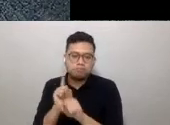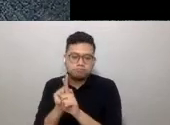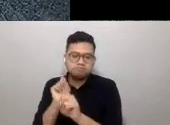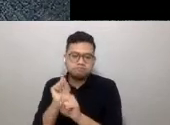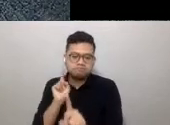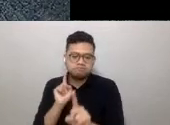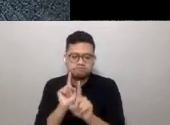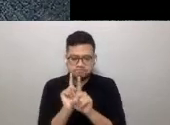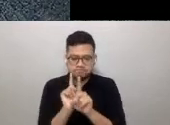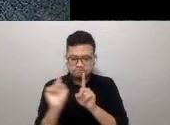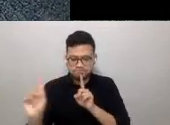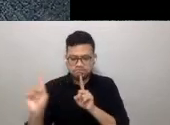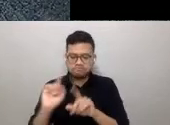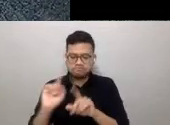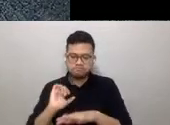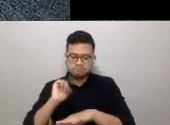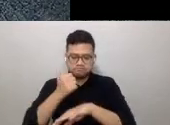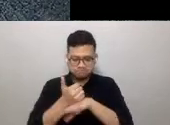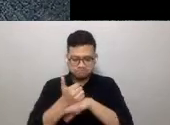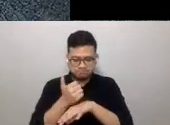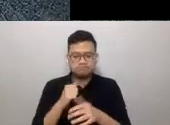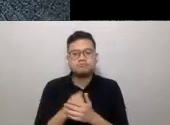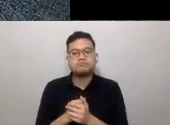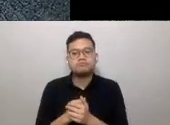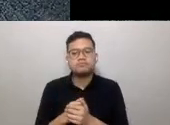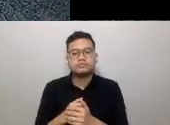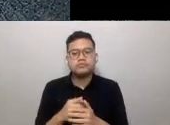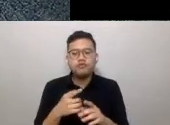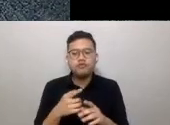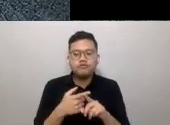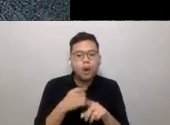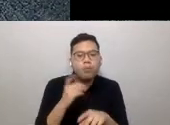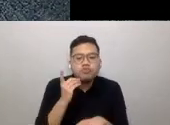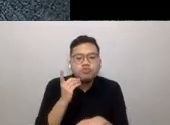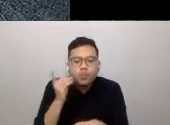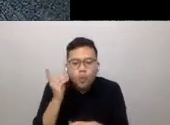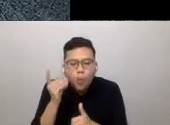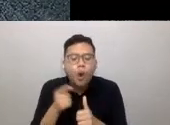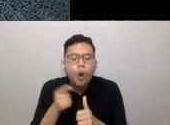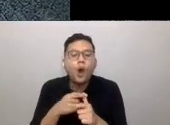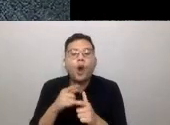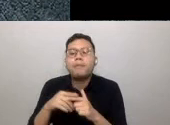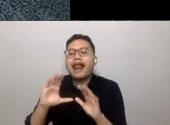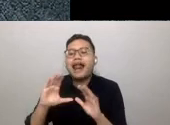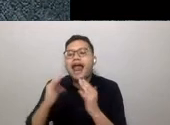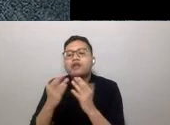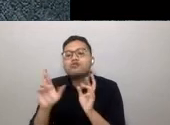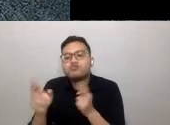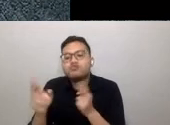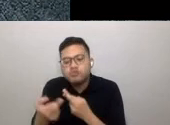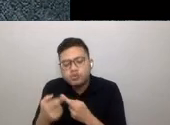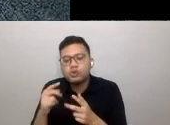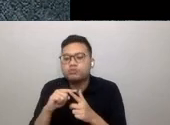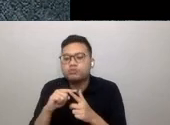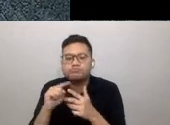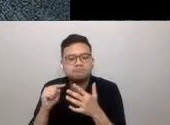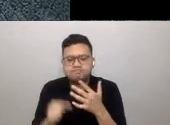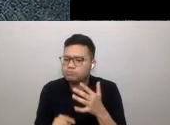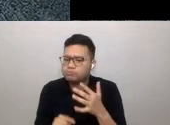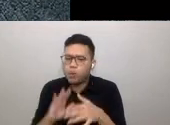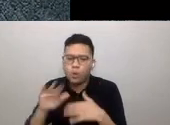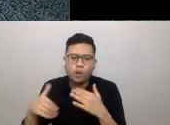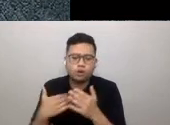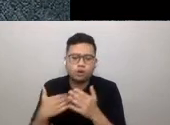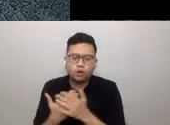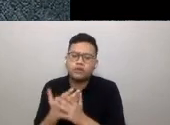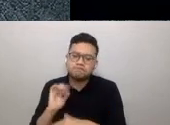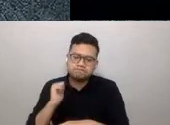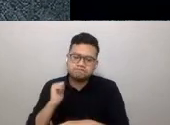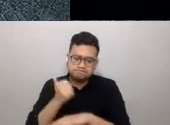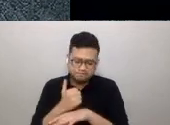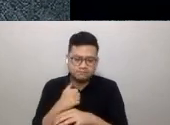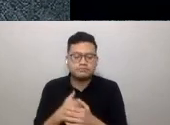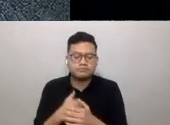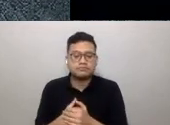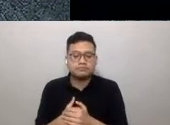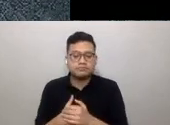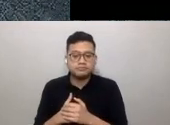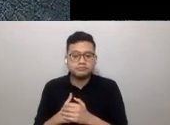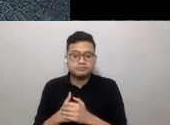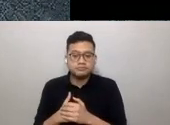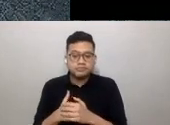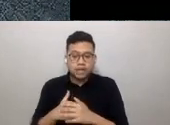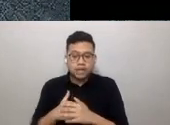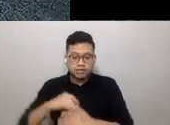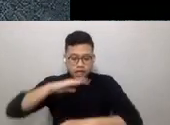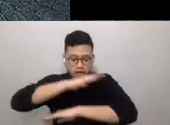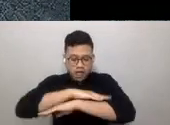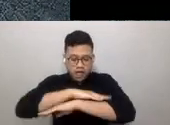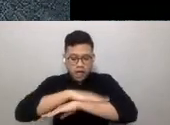classrooms to auditoria to dorms as a means of reducing pupil density. Desks facing in the same